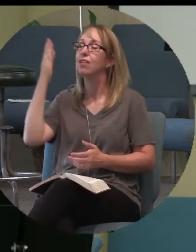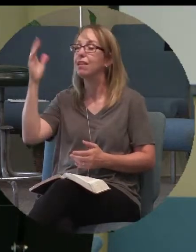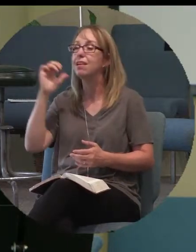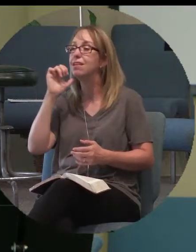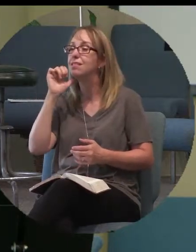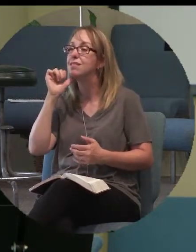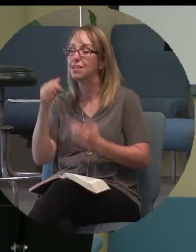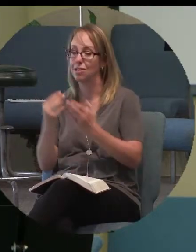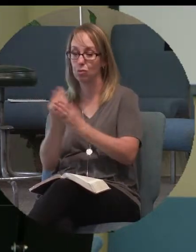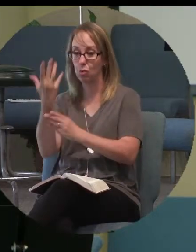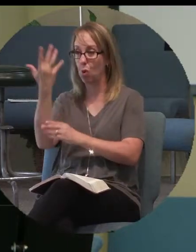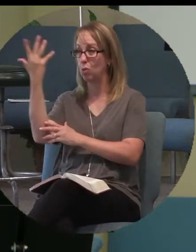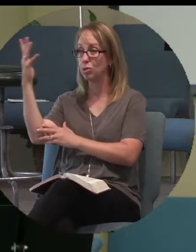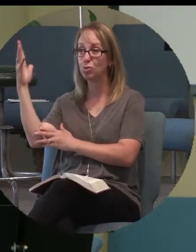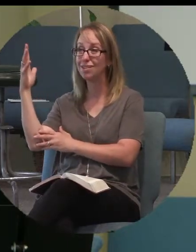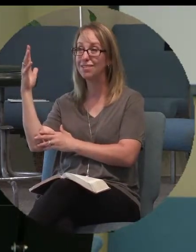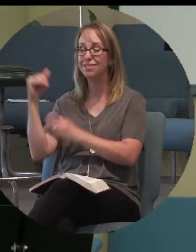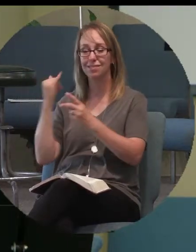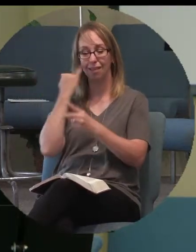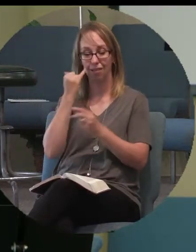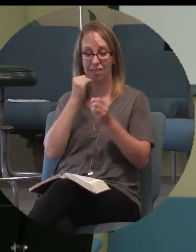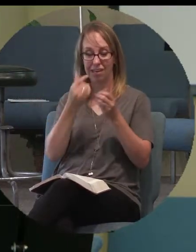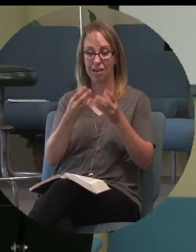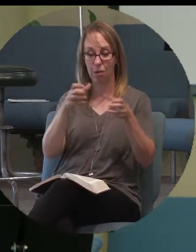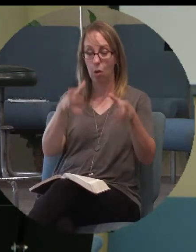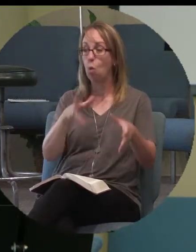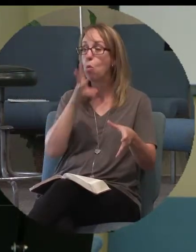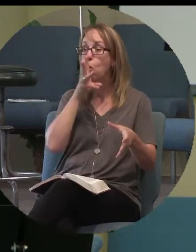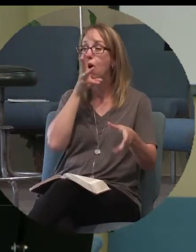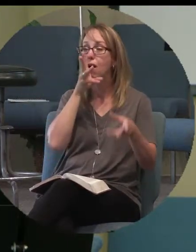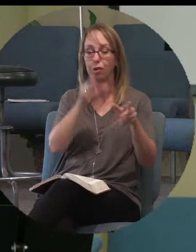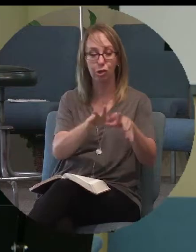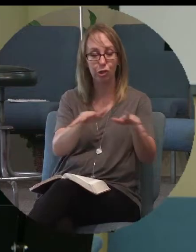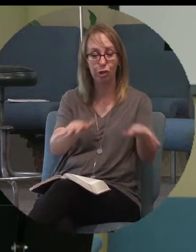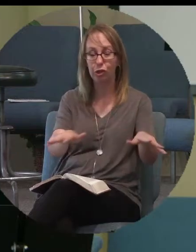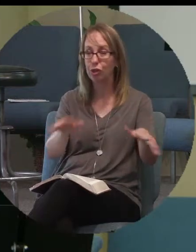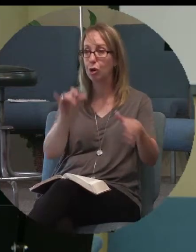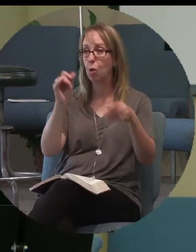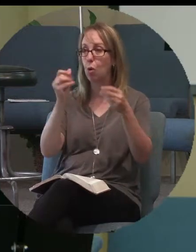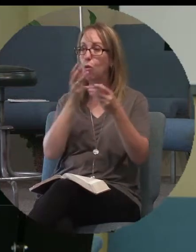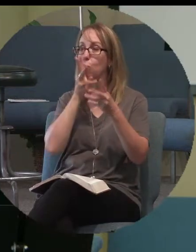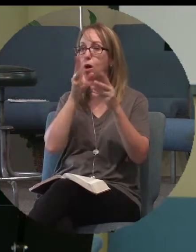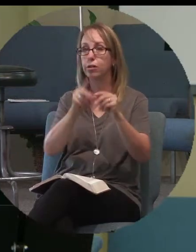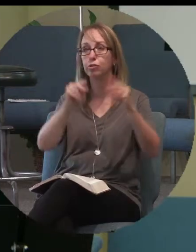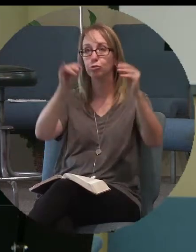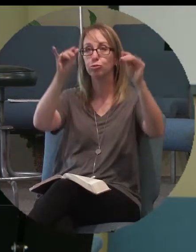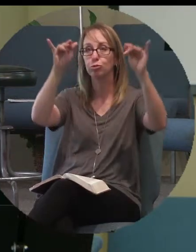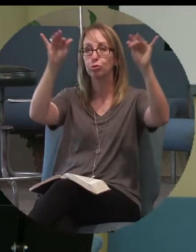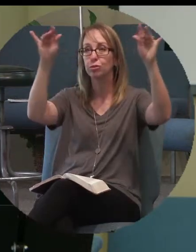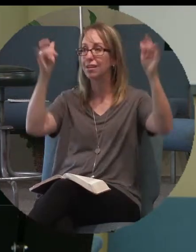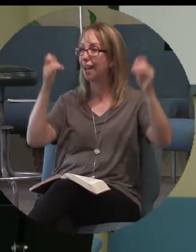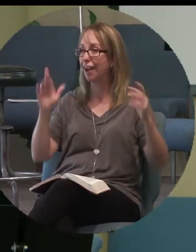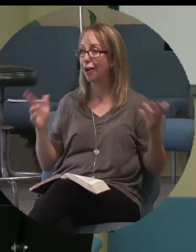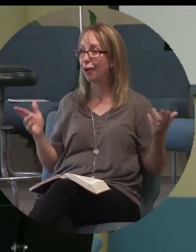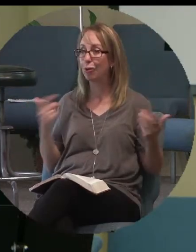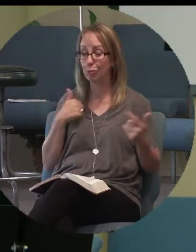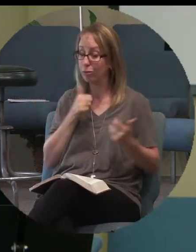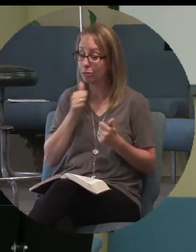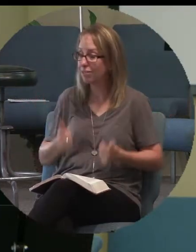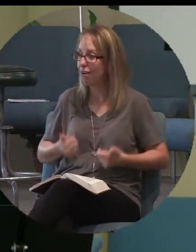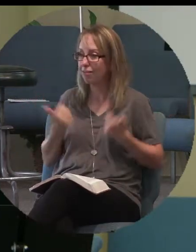these trees, and if he didn't put this water in this land, in this air, well, we wouldn't exist.